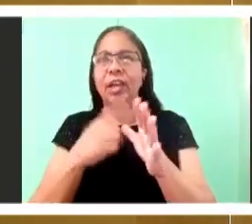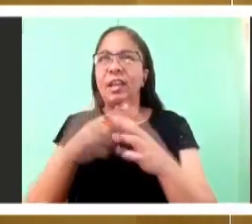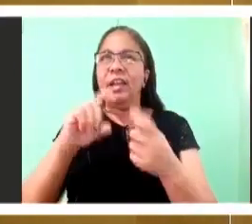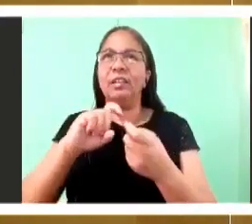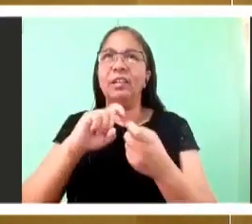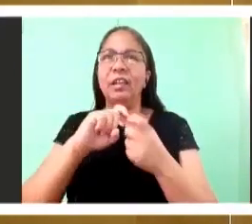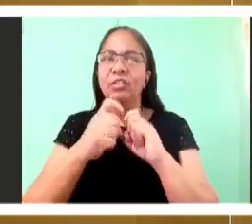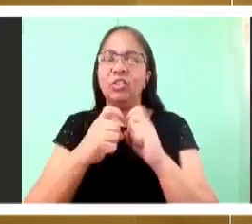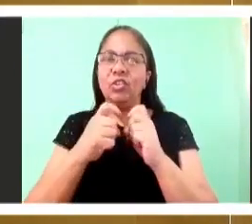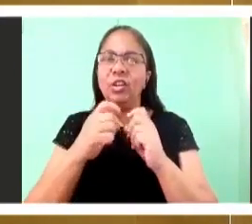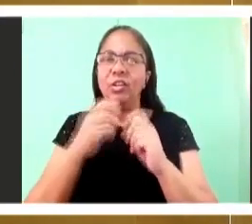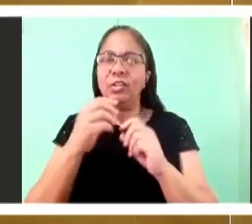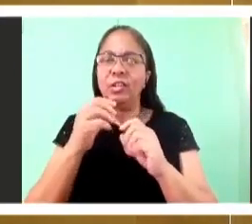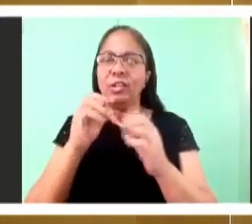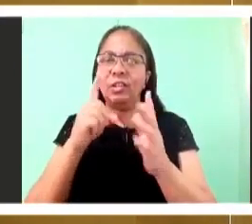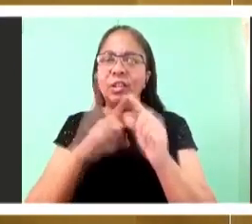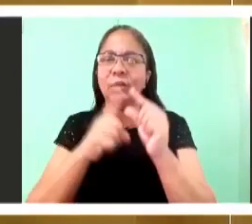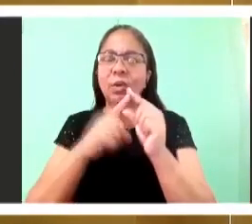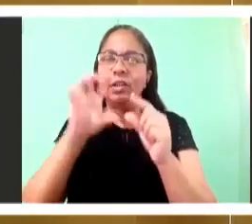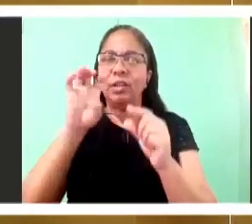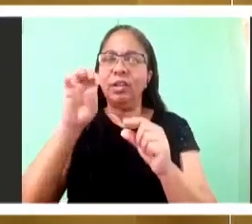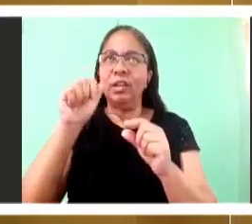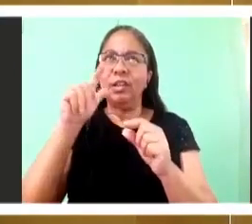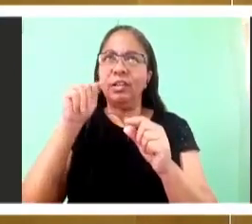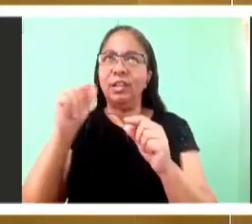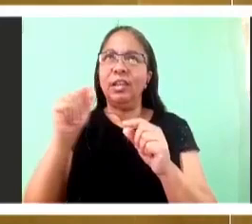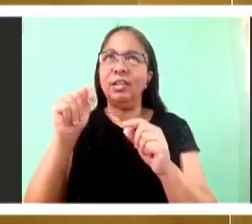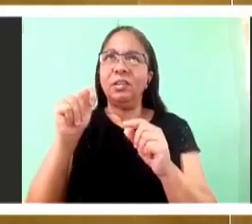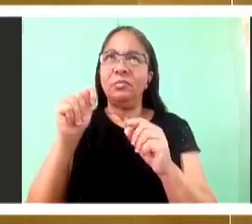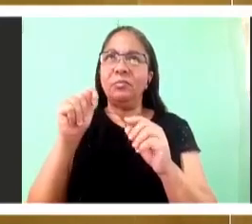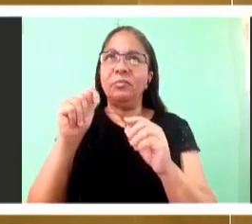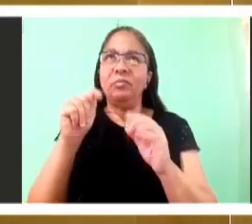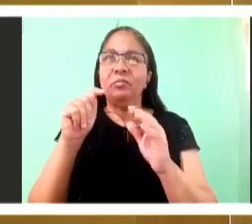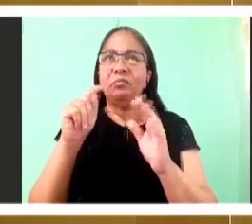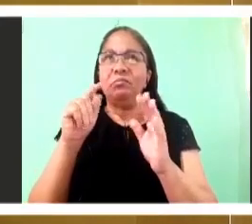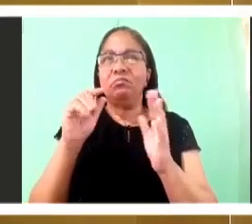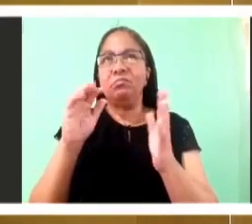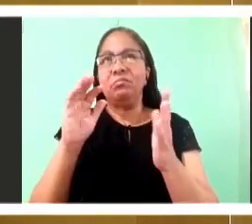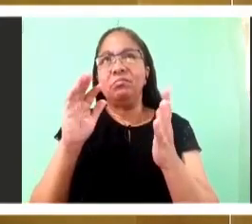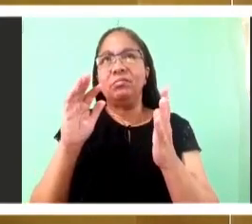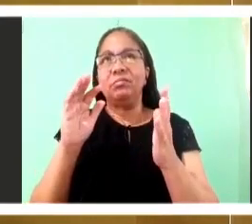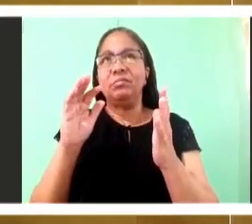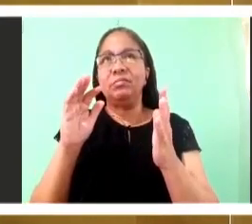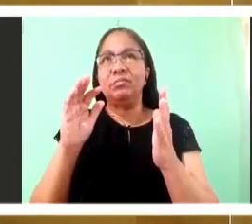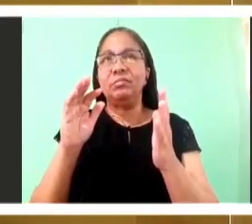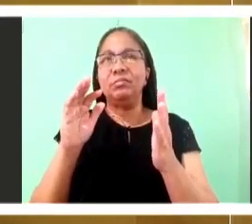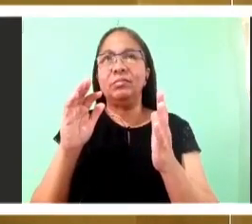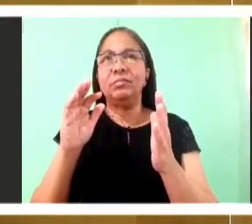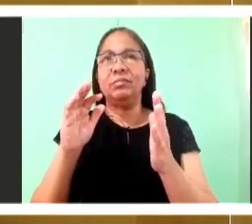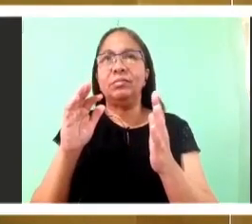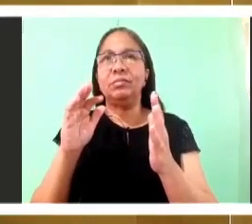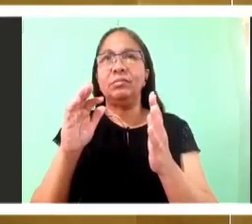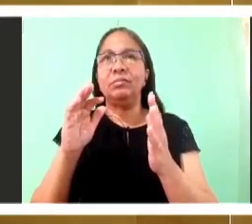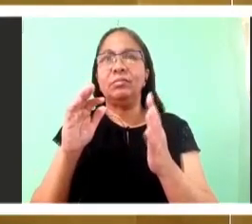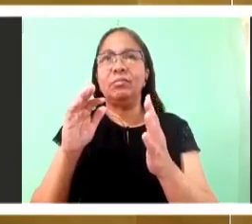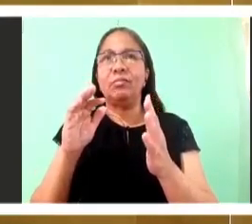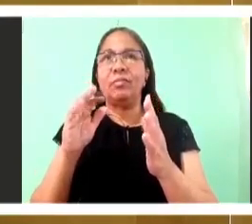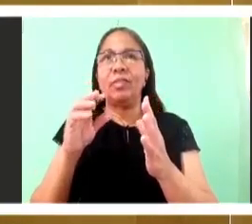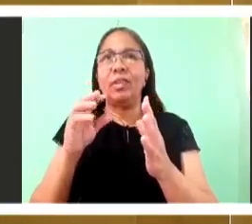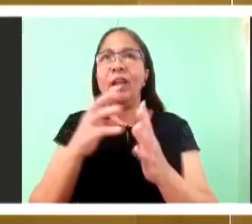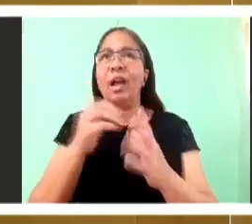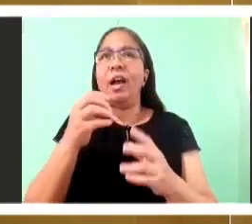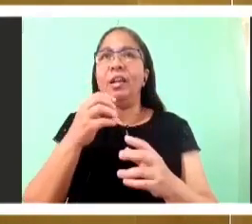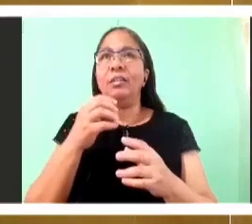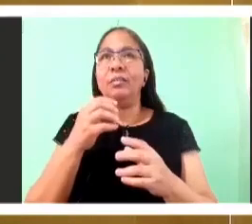which is literally tearing flesh. And he leaves no room for wiggle here. Because when he